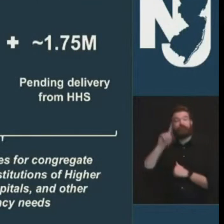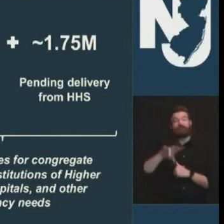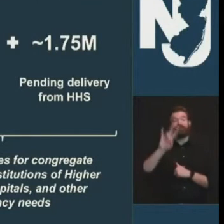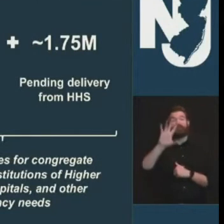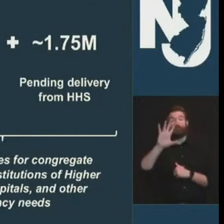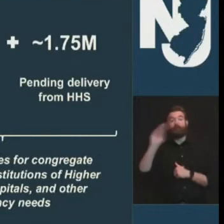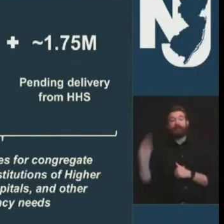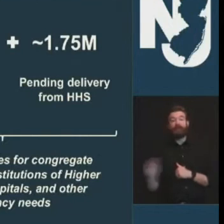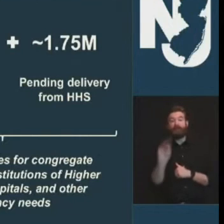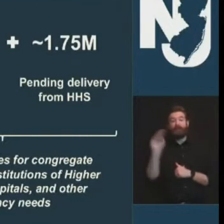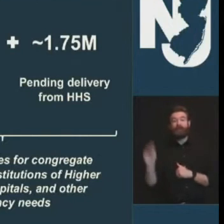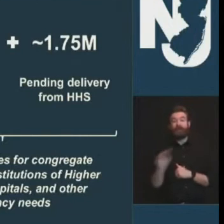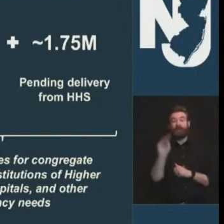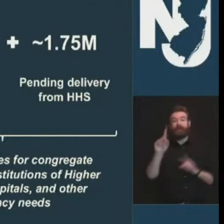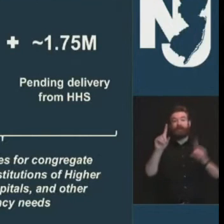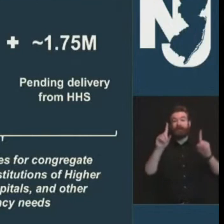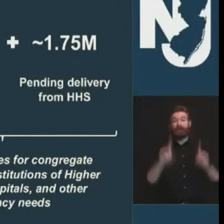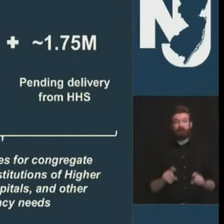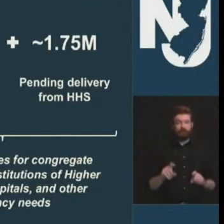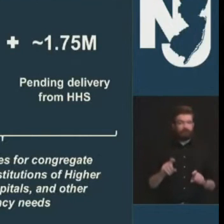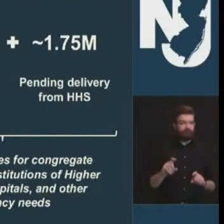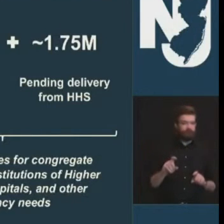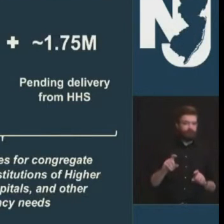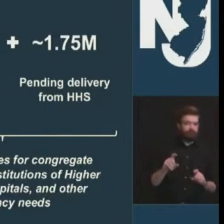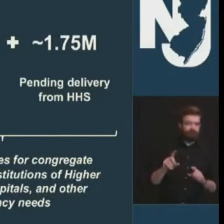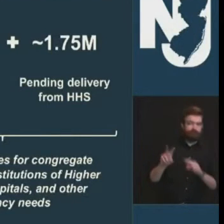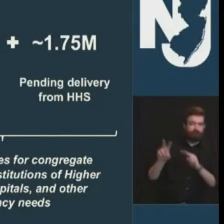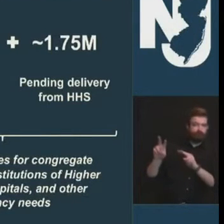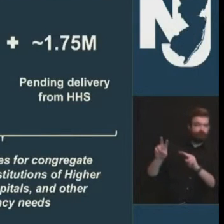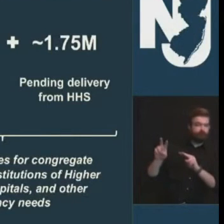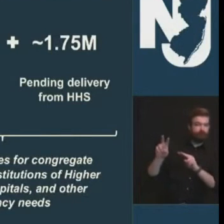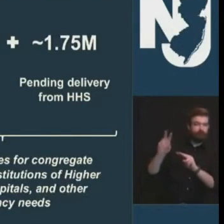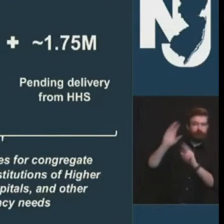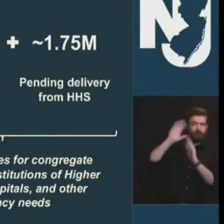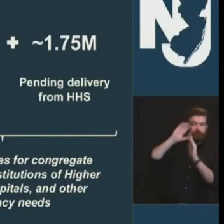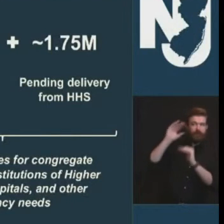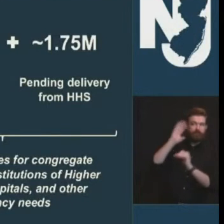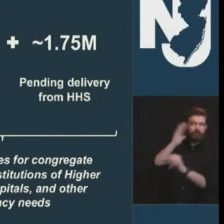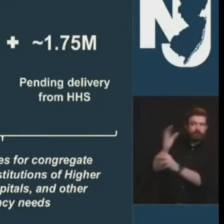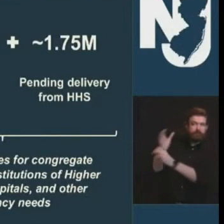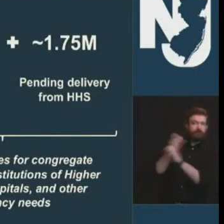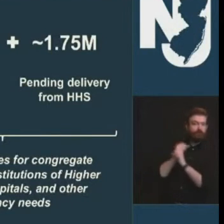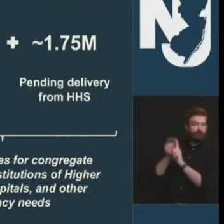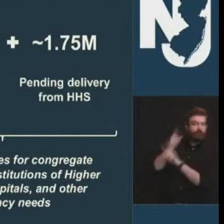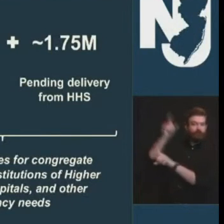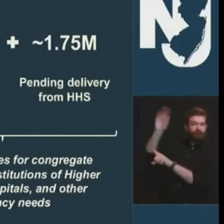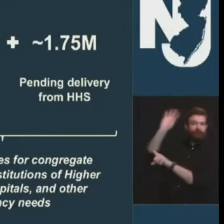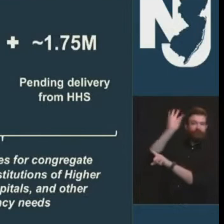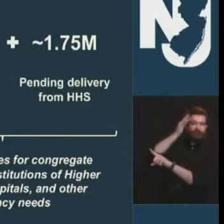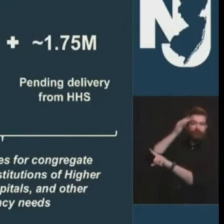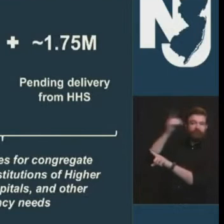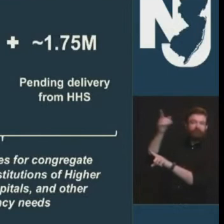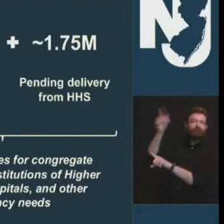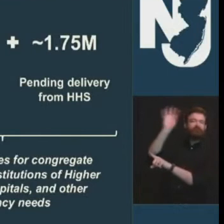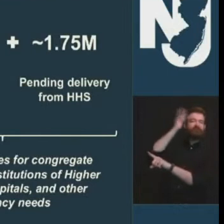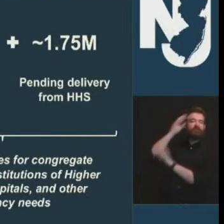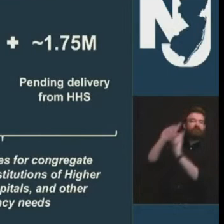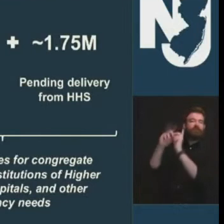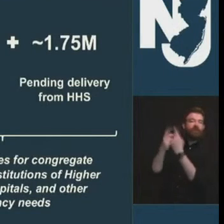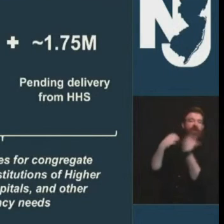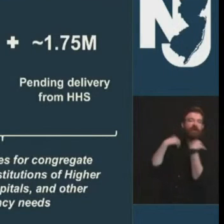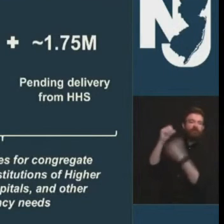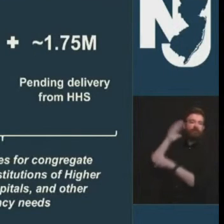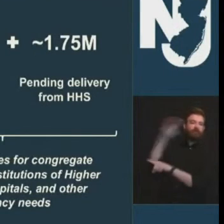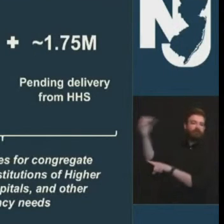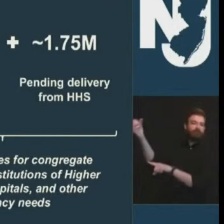expected to be delivered soon from the federal government and the from the department of health and human services and we'll be ready to move